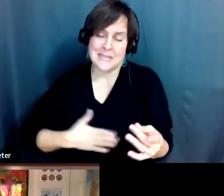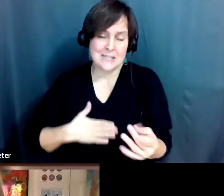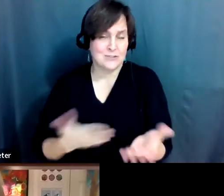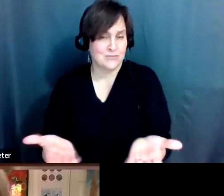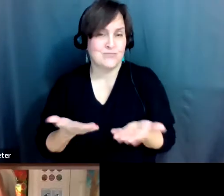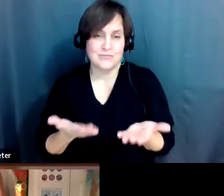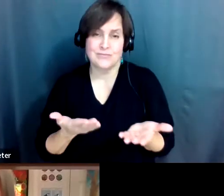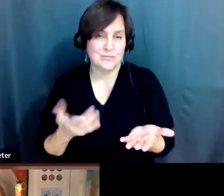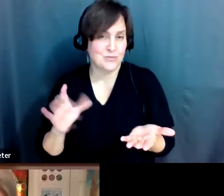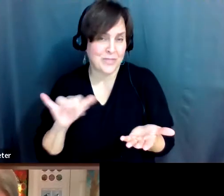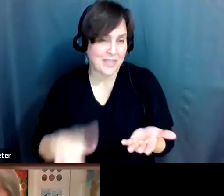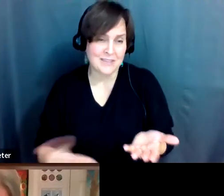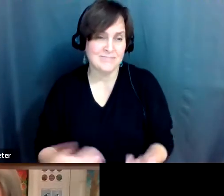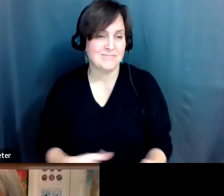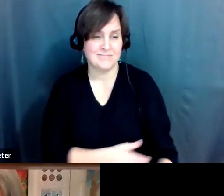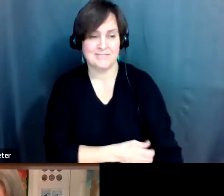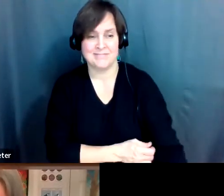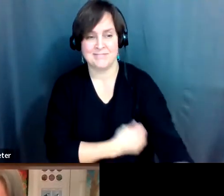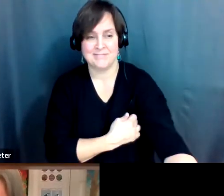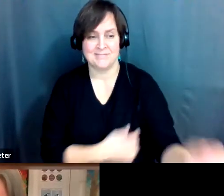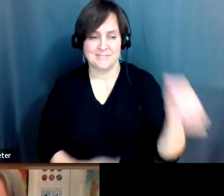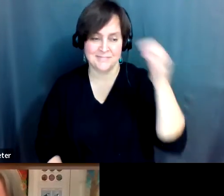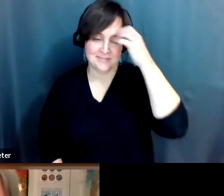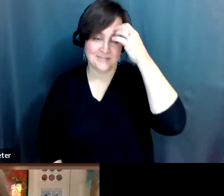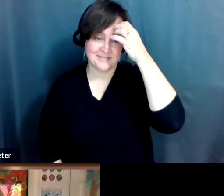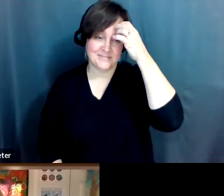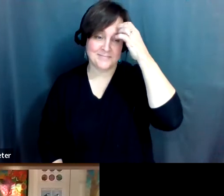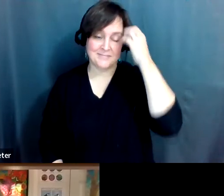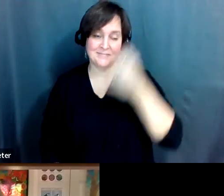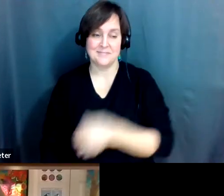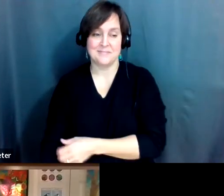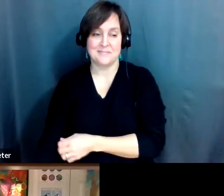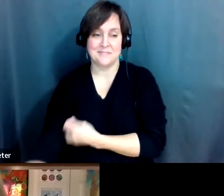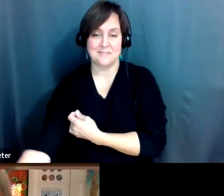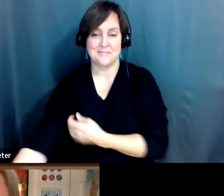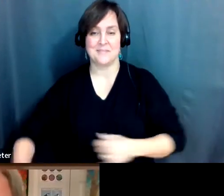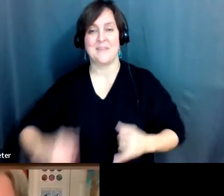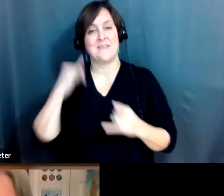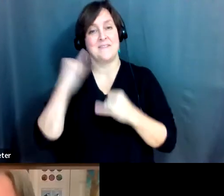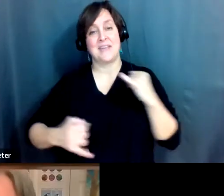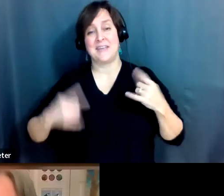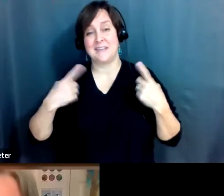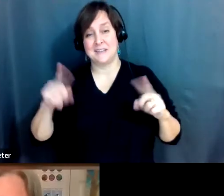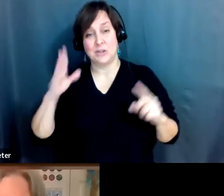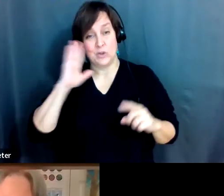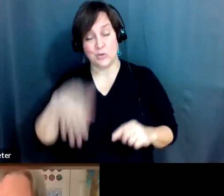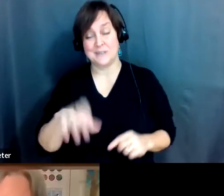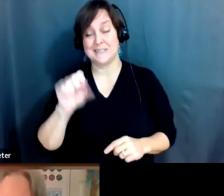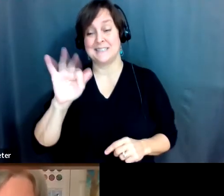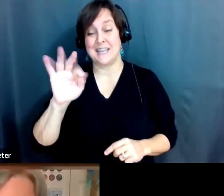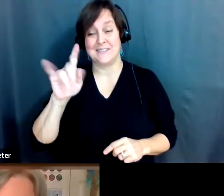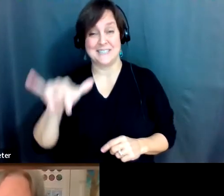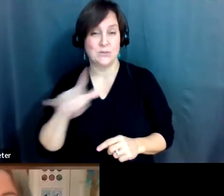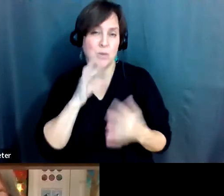tricks you've learned along the way and things like that as well. And finally, because safety is really important and it's part of